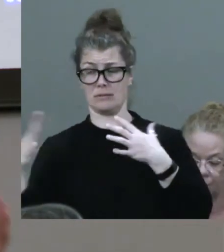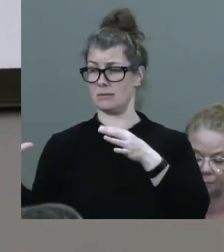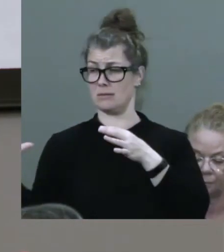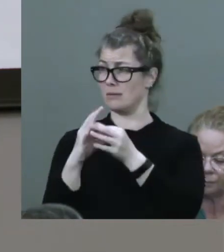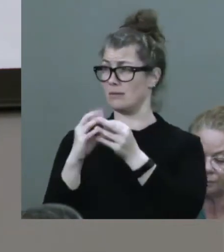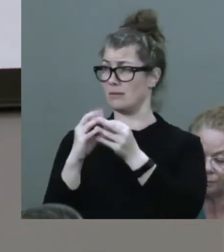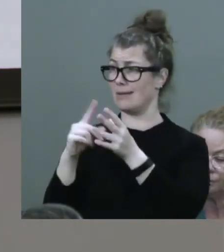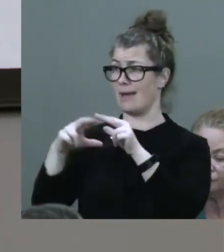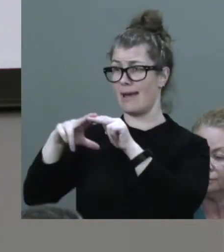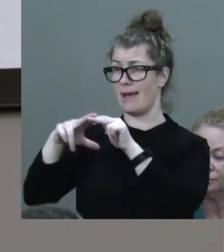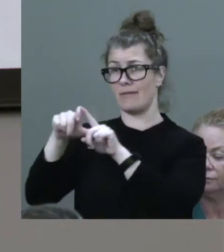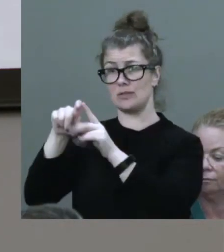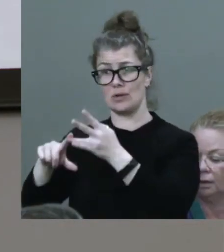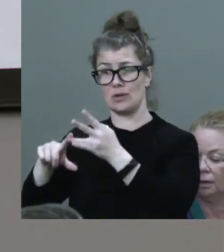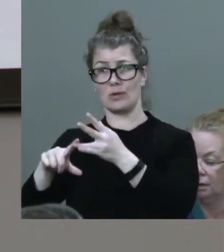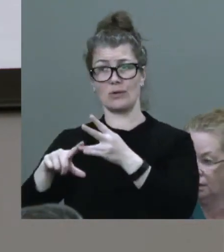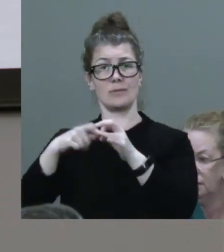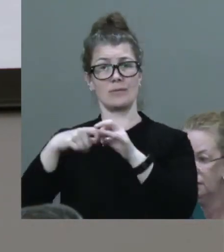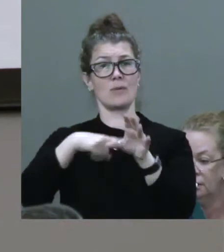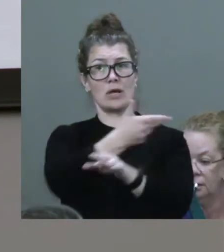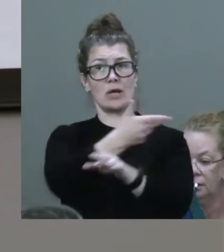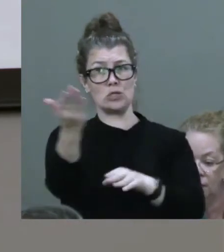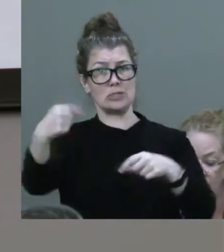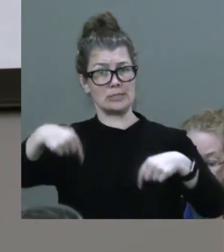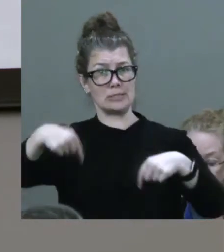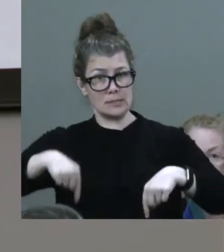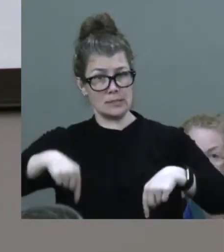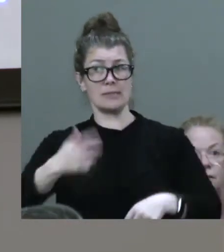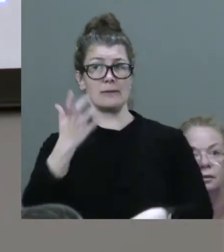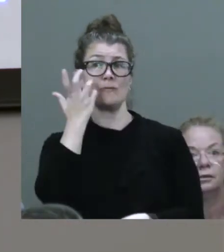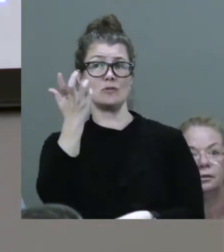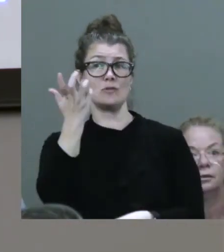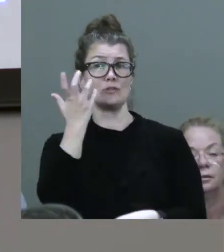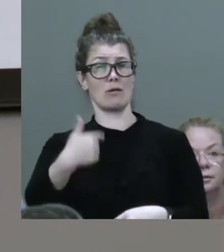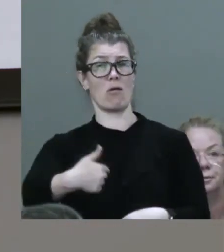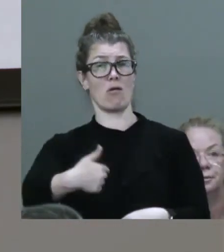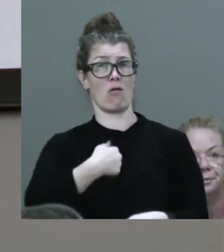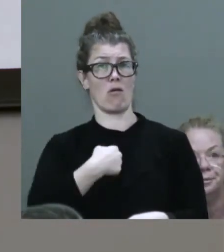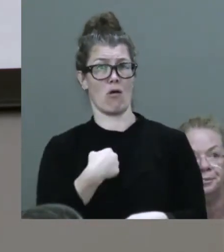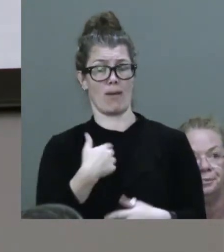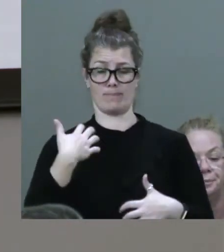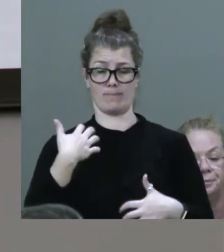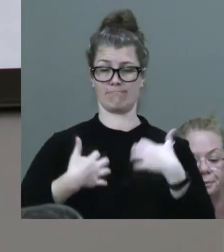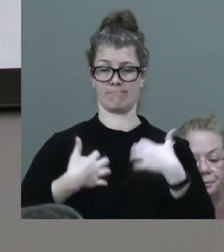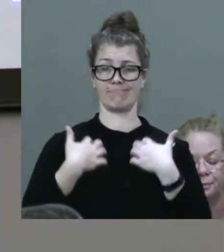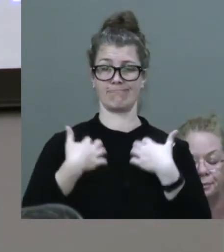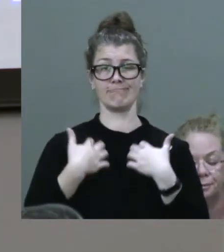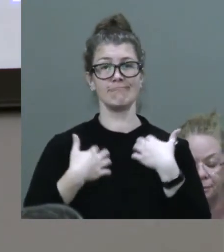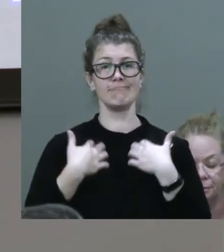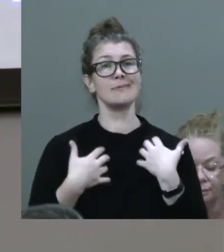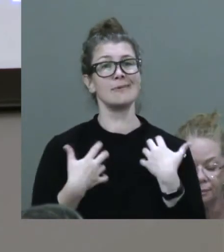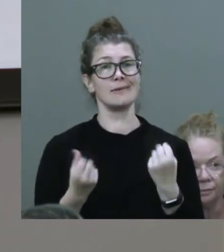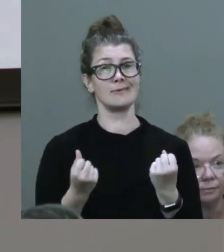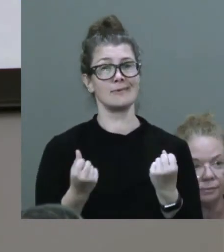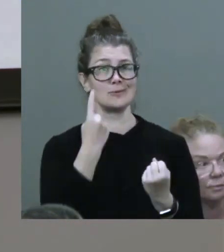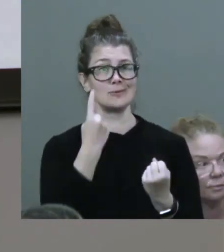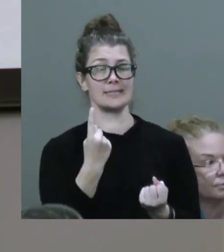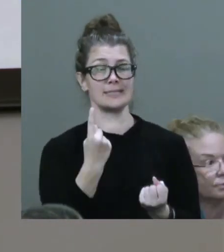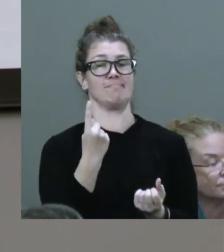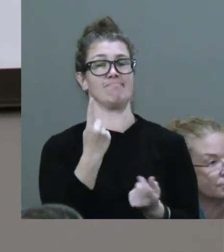by all of you. It is this future which I am so excited to see realised.